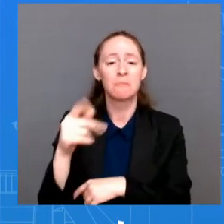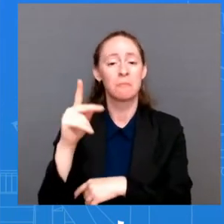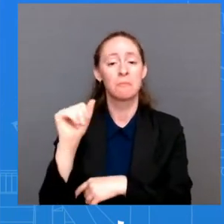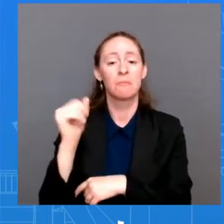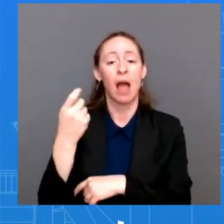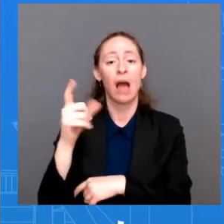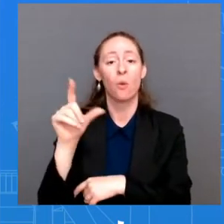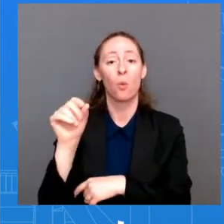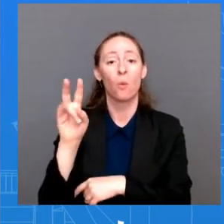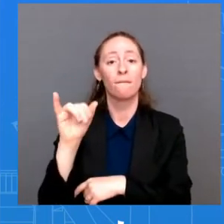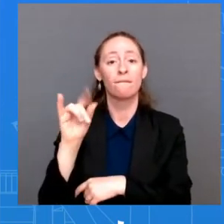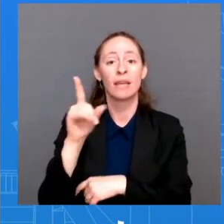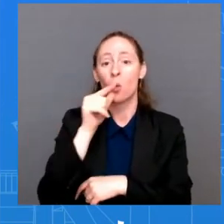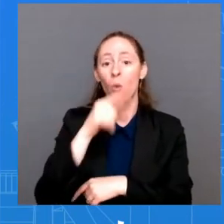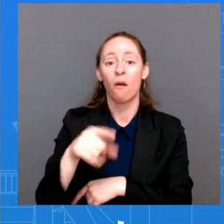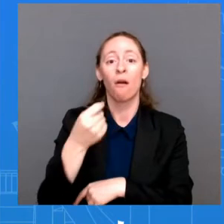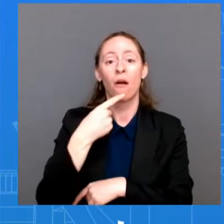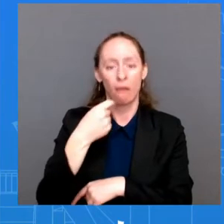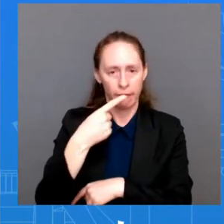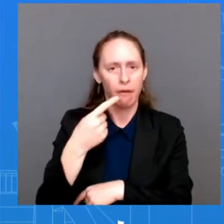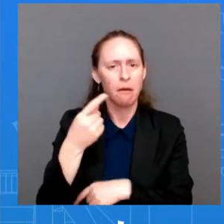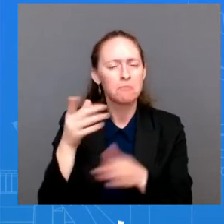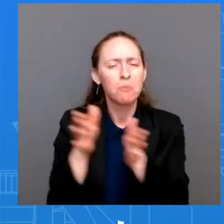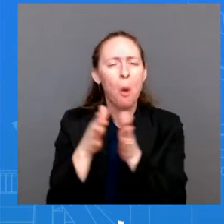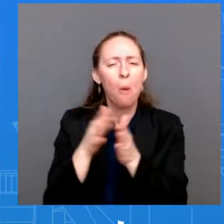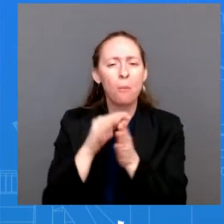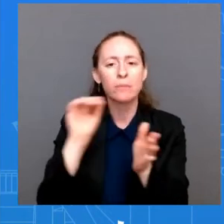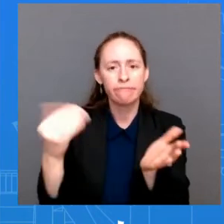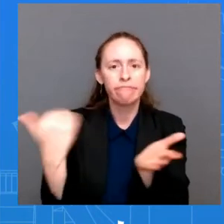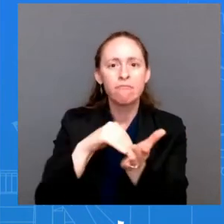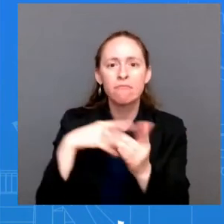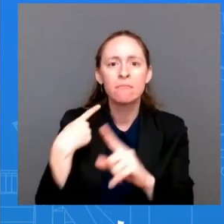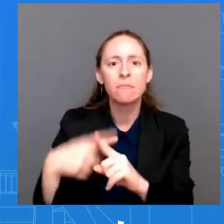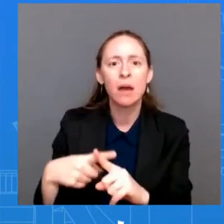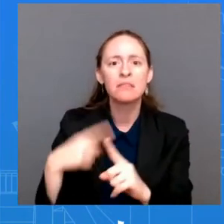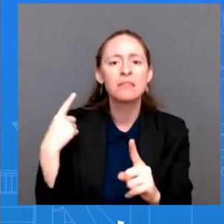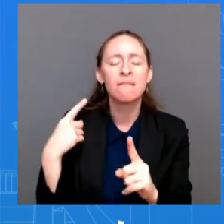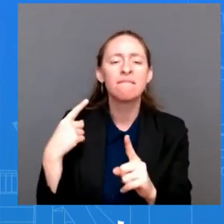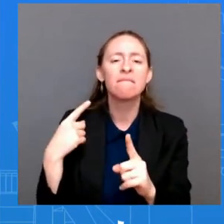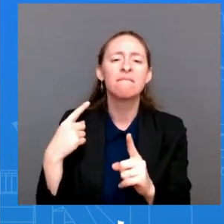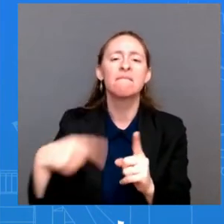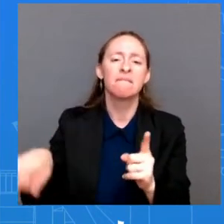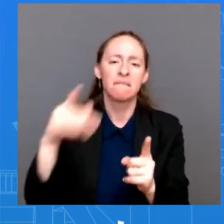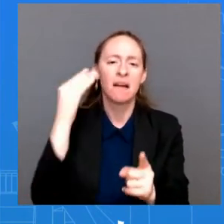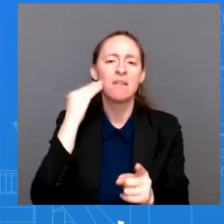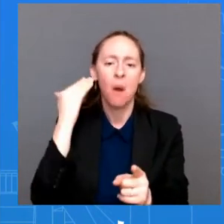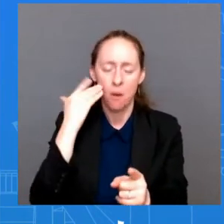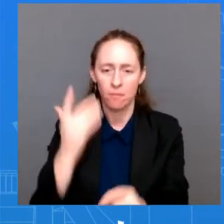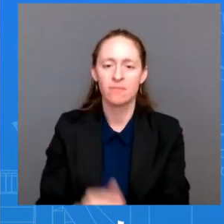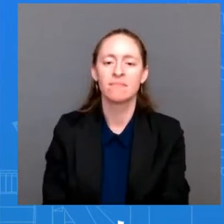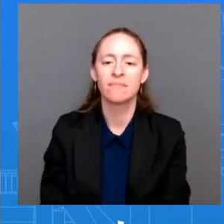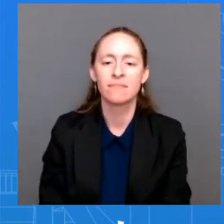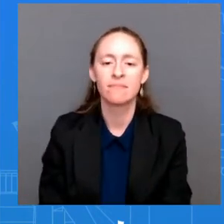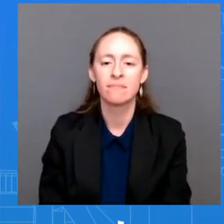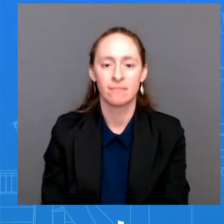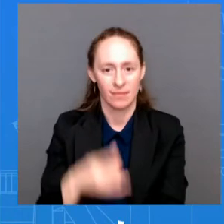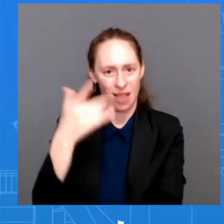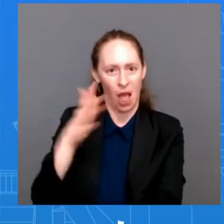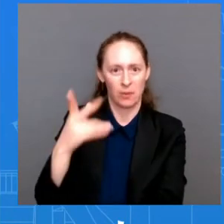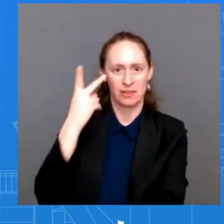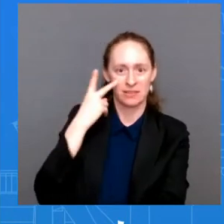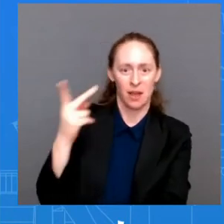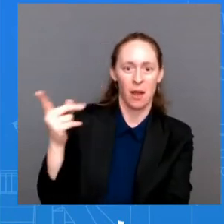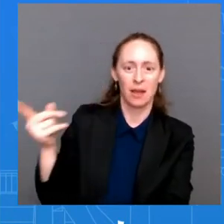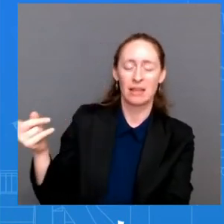relapse. This is what we saw. But he's doing well. You you saw him, as you said, Darlene, and he said he's fine. He sounded